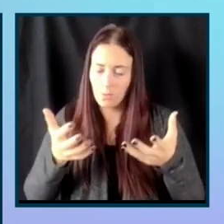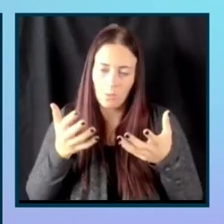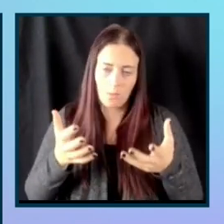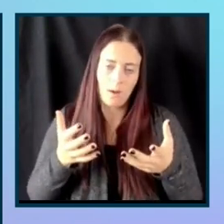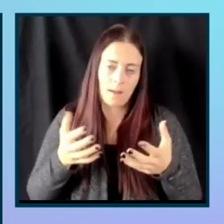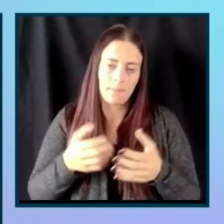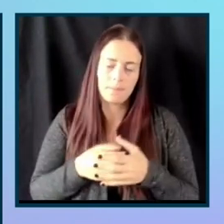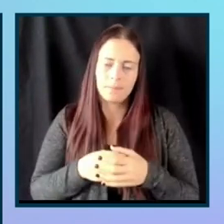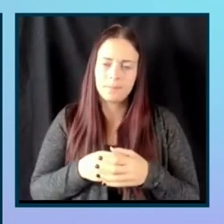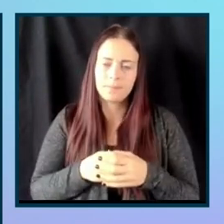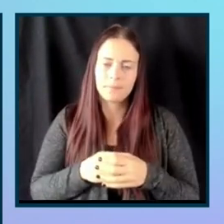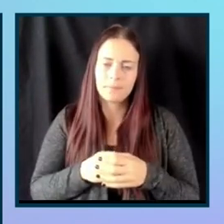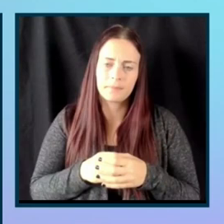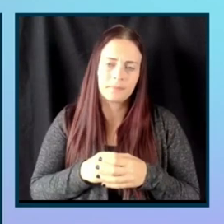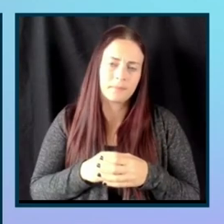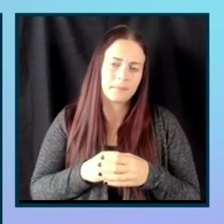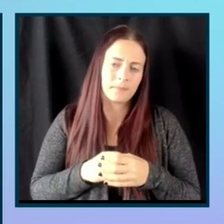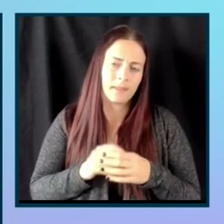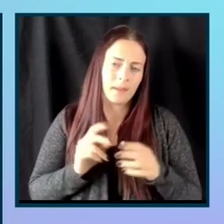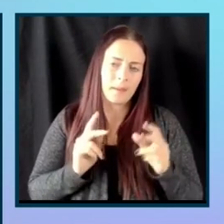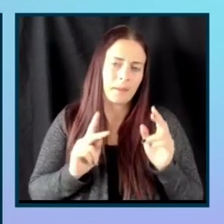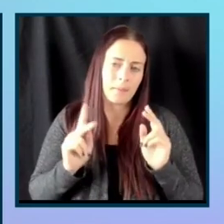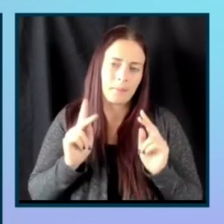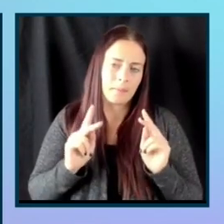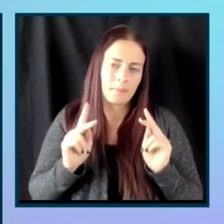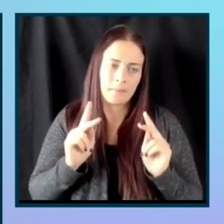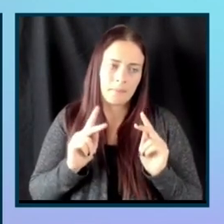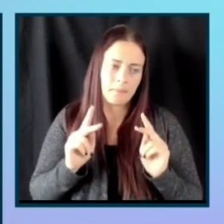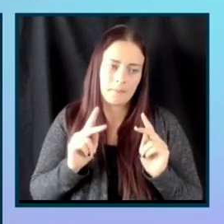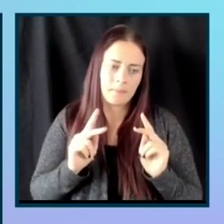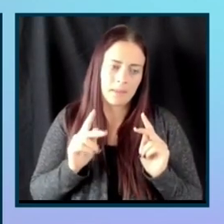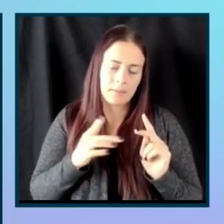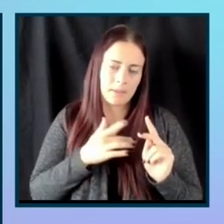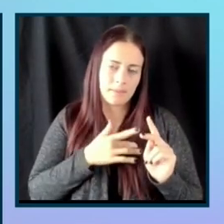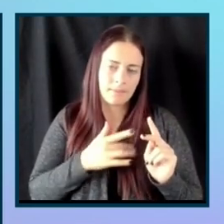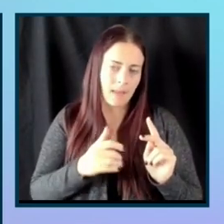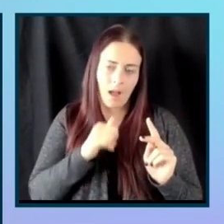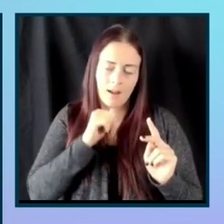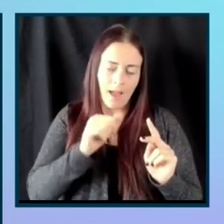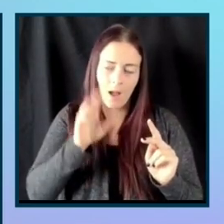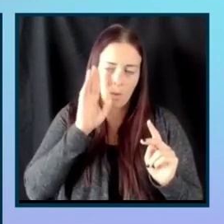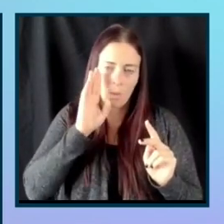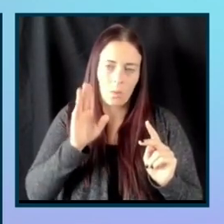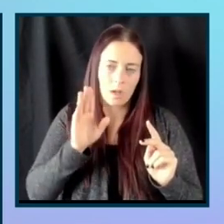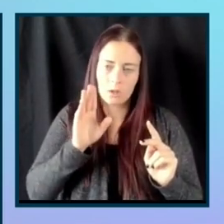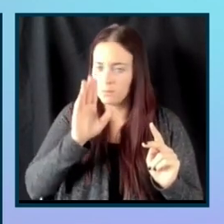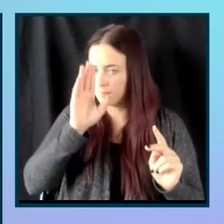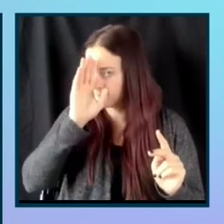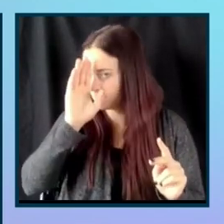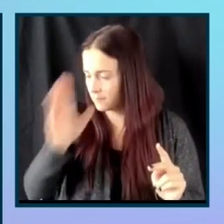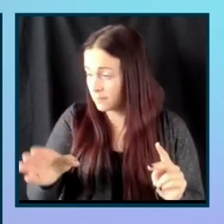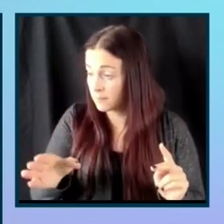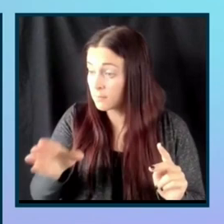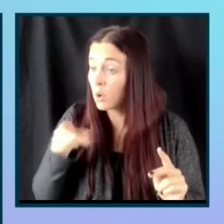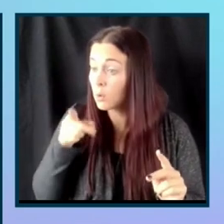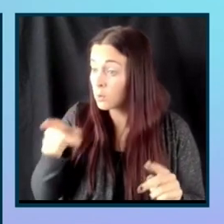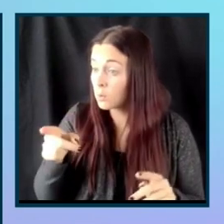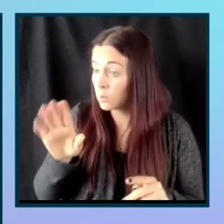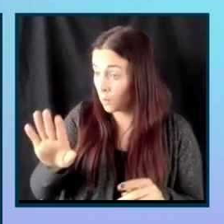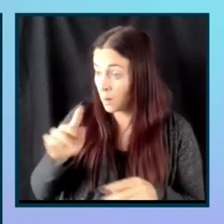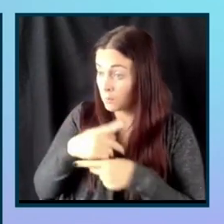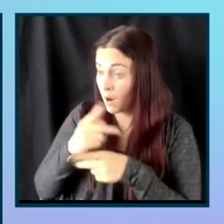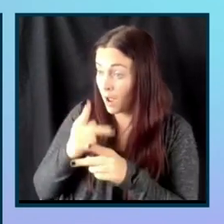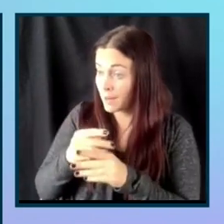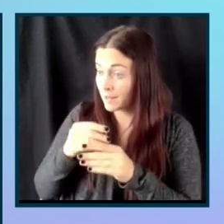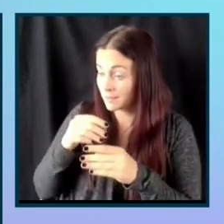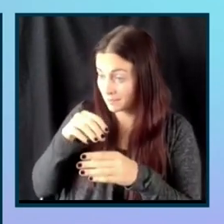going to ask you to create inclusive products. Um, so you're going to have to do it. Um, everyone out there is